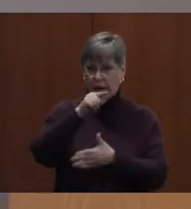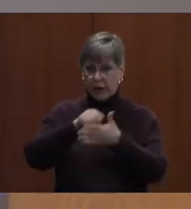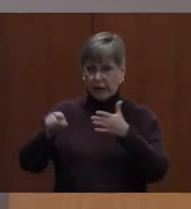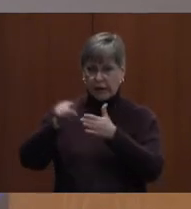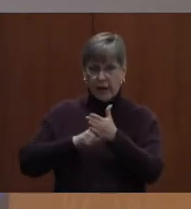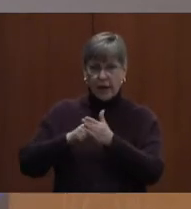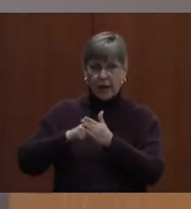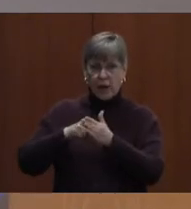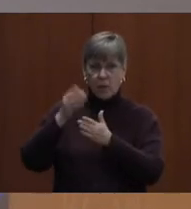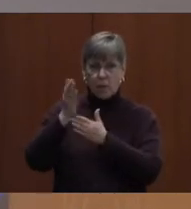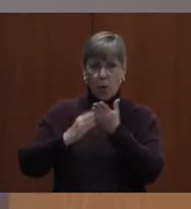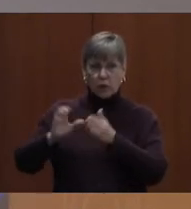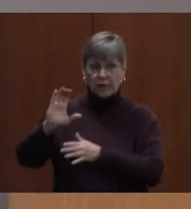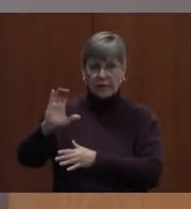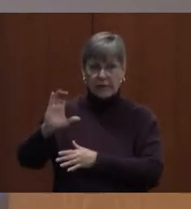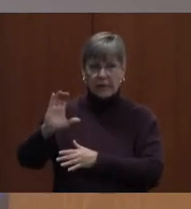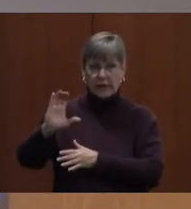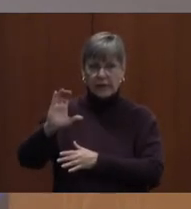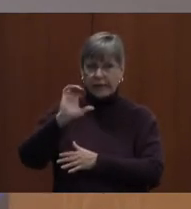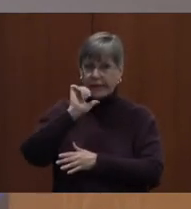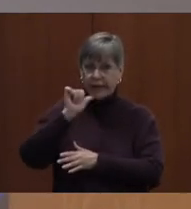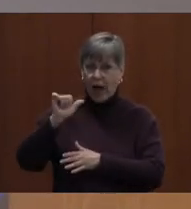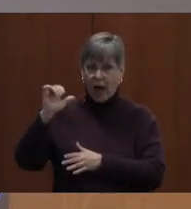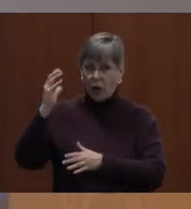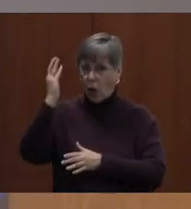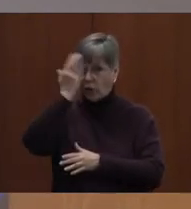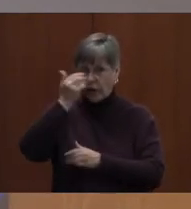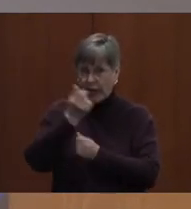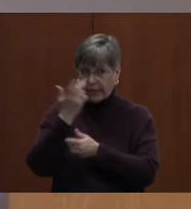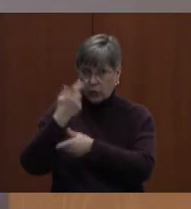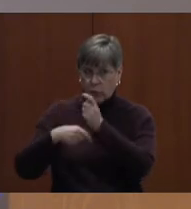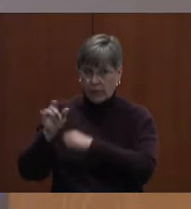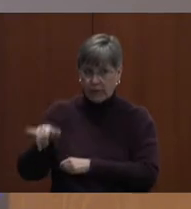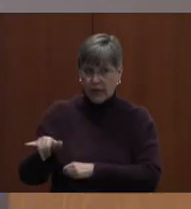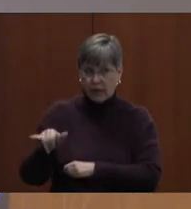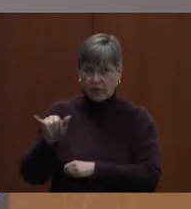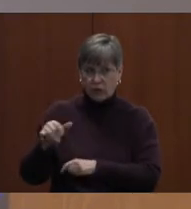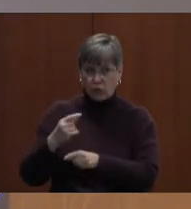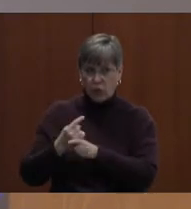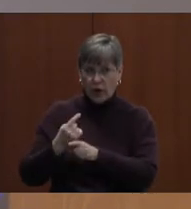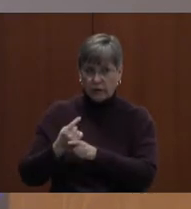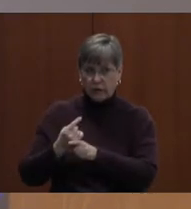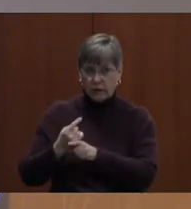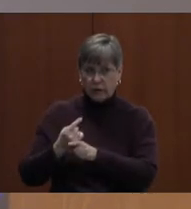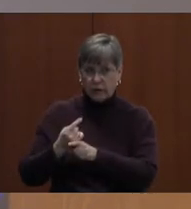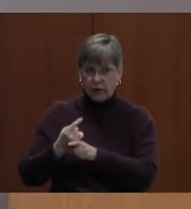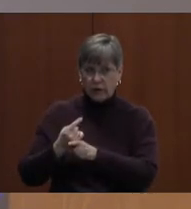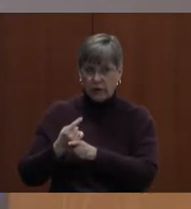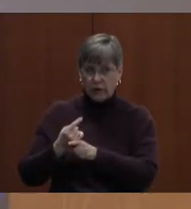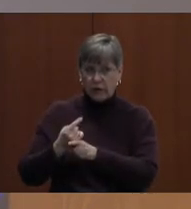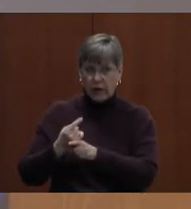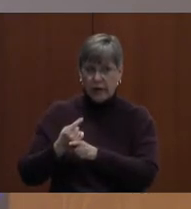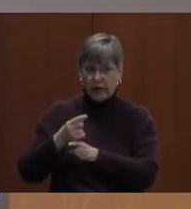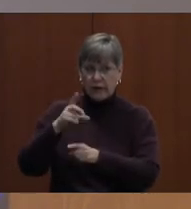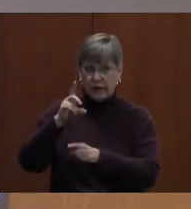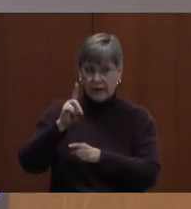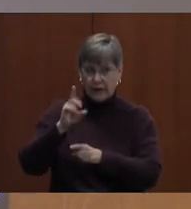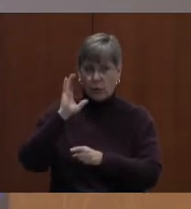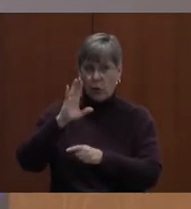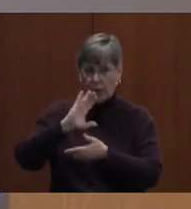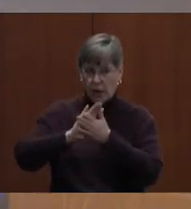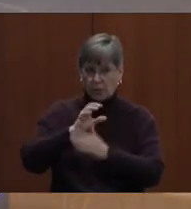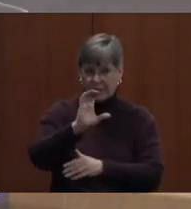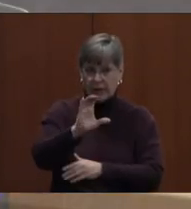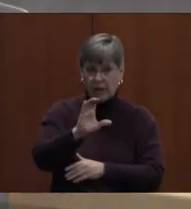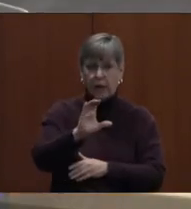section C. We're not missing anything to replace that, right? That is just, we're striking that out, and D will become C, or?